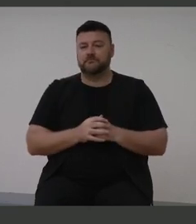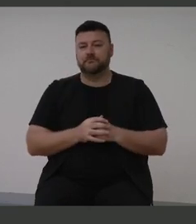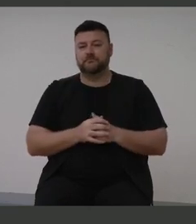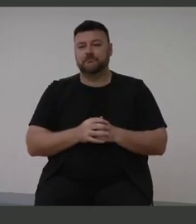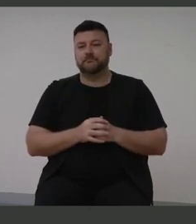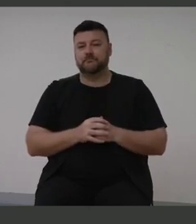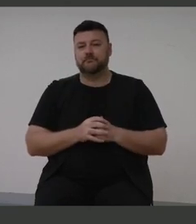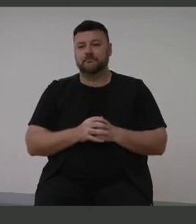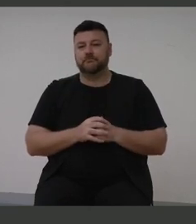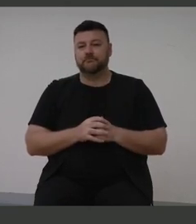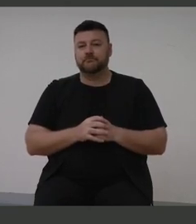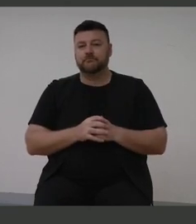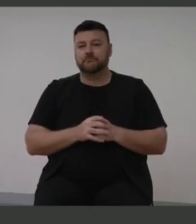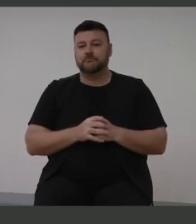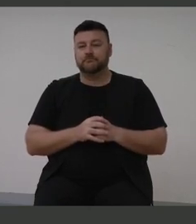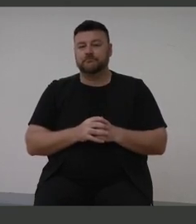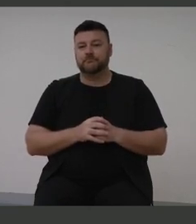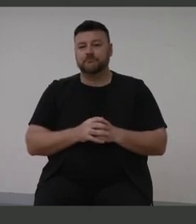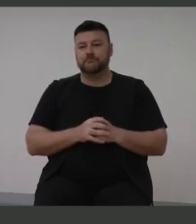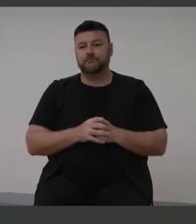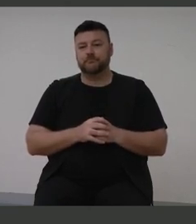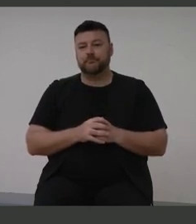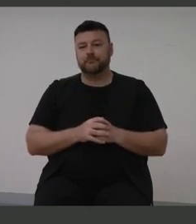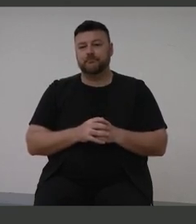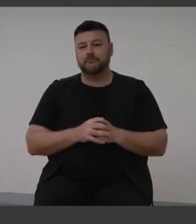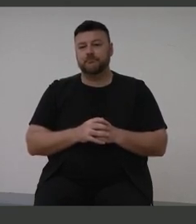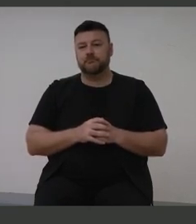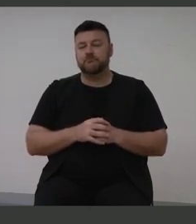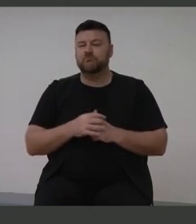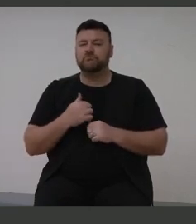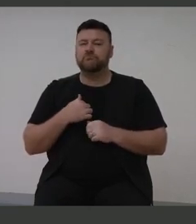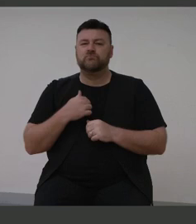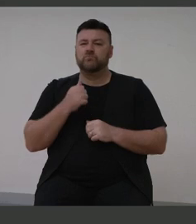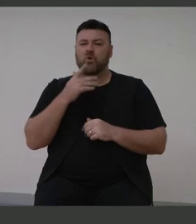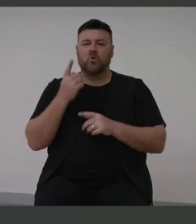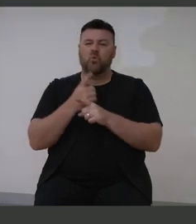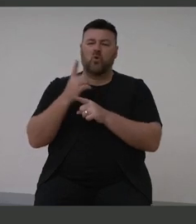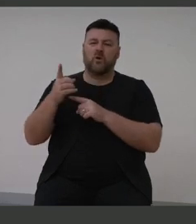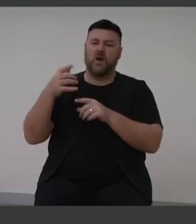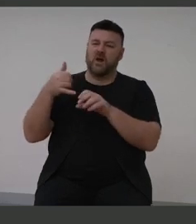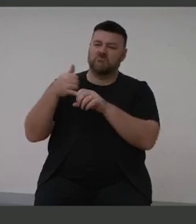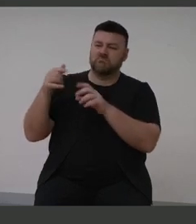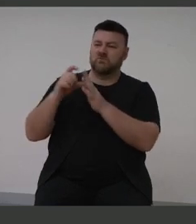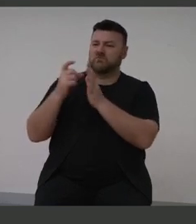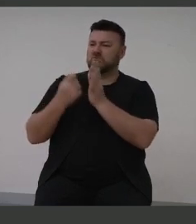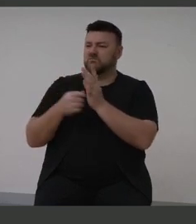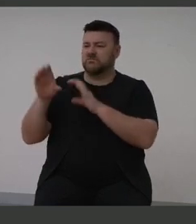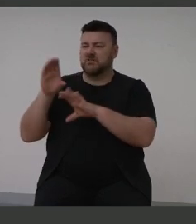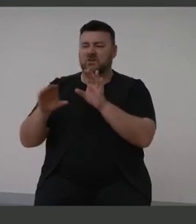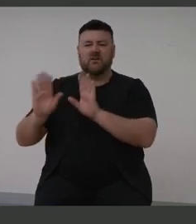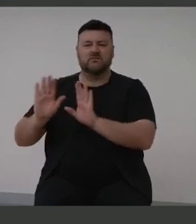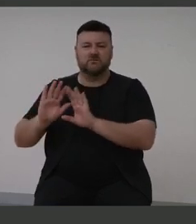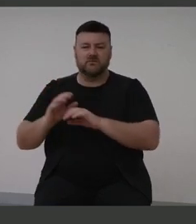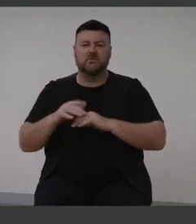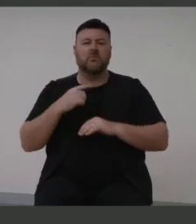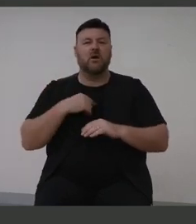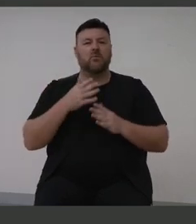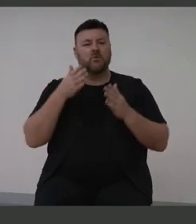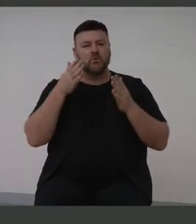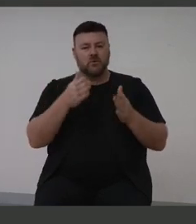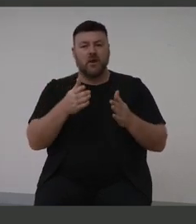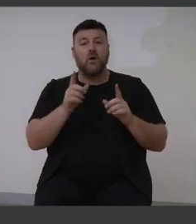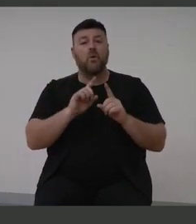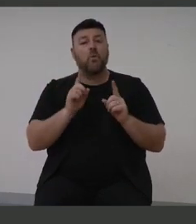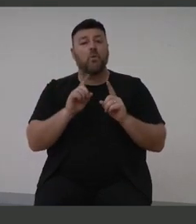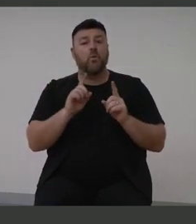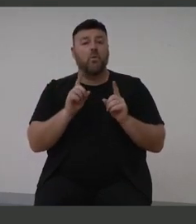I won't talk about issues around clinical issues relating to hearing, but I wanted to just talk about some of the determinants of hearing